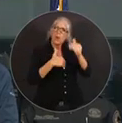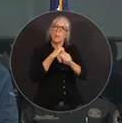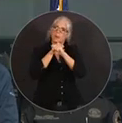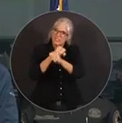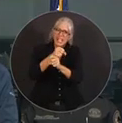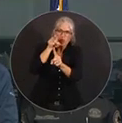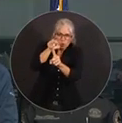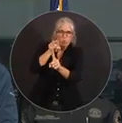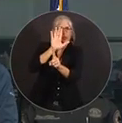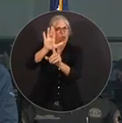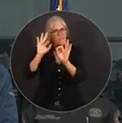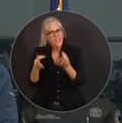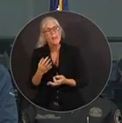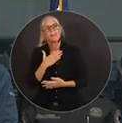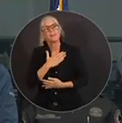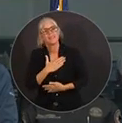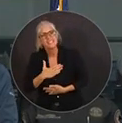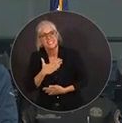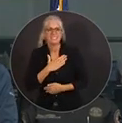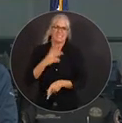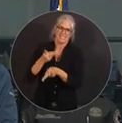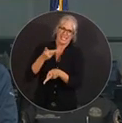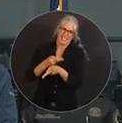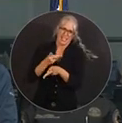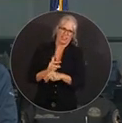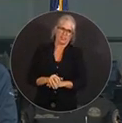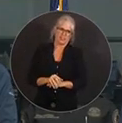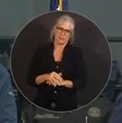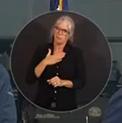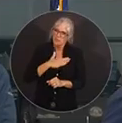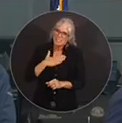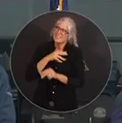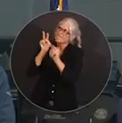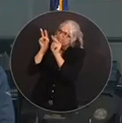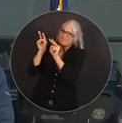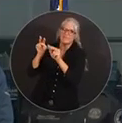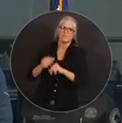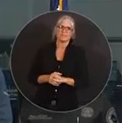So please take heed and do it now. Okay, Kevin Guthrie.